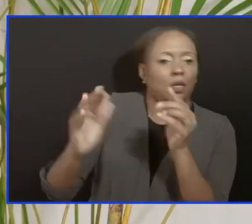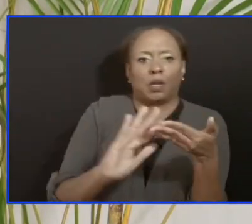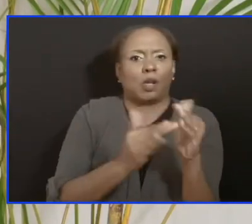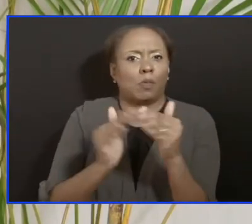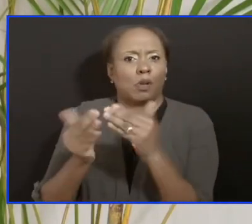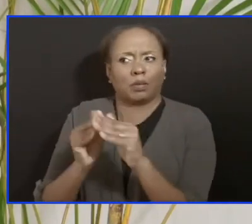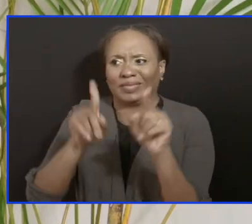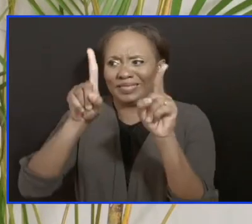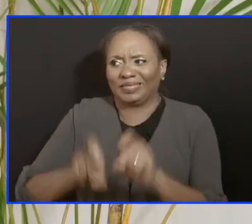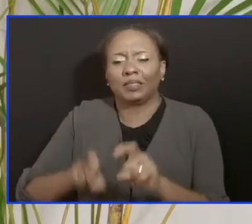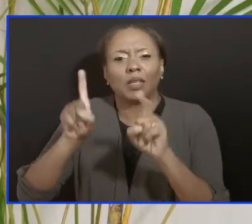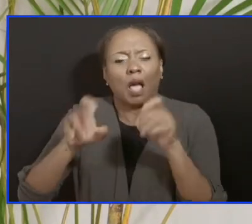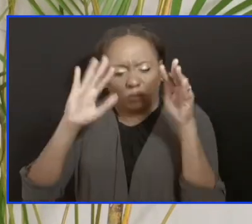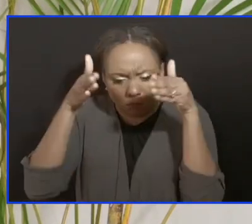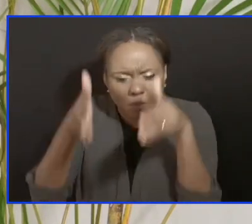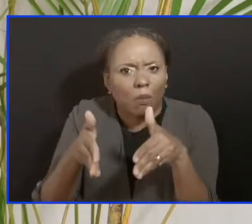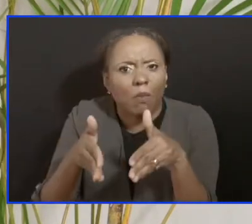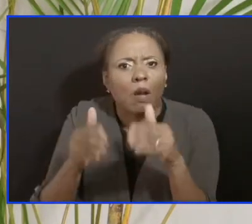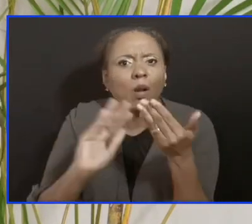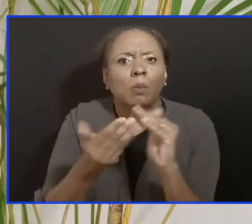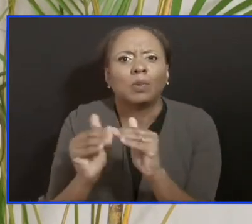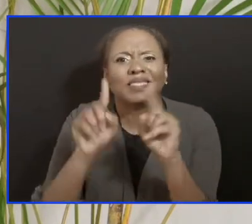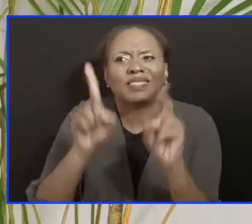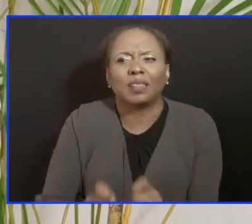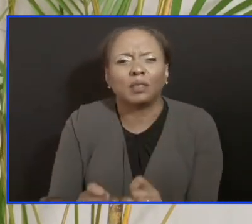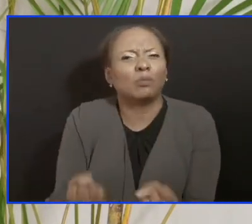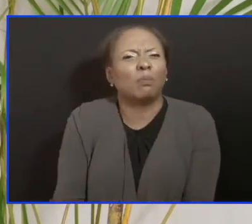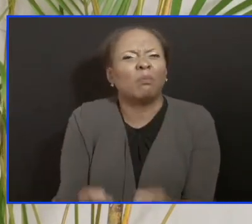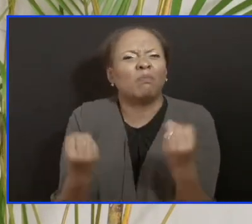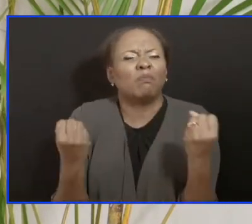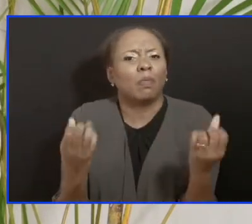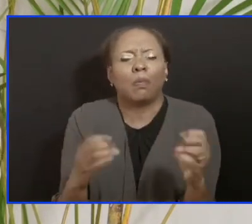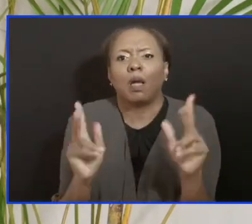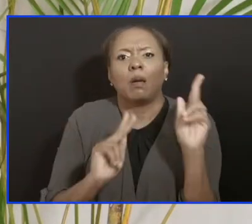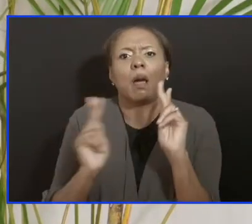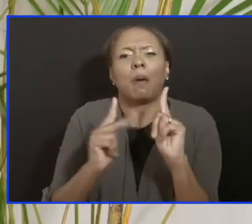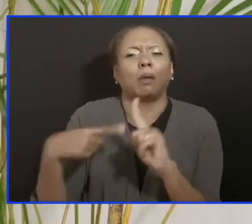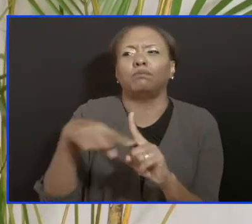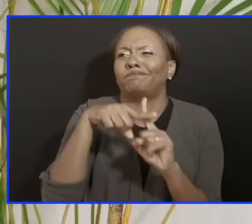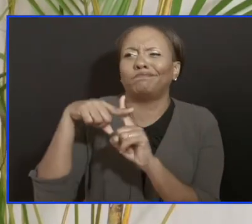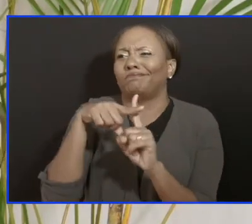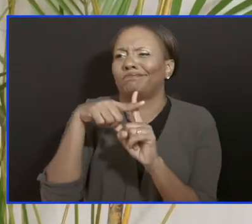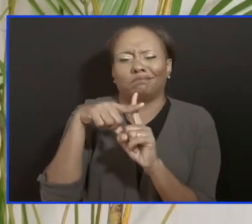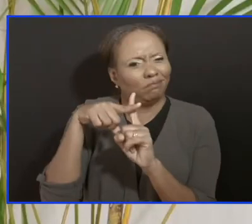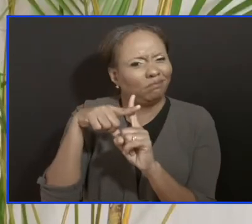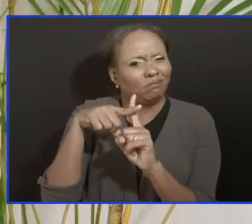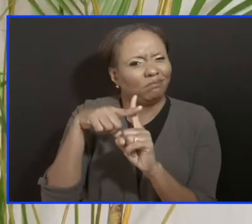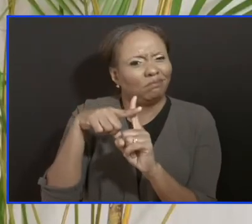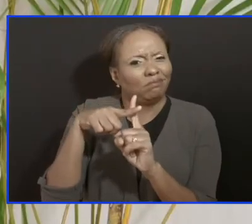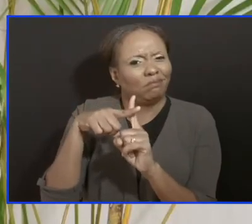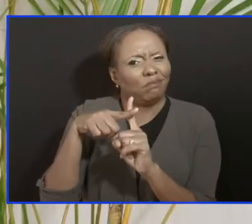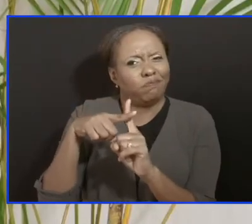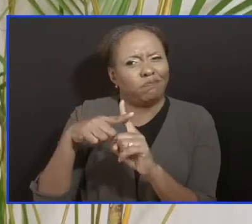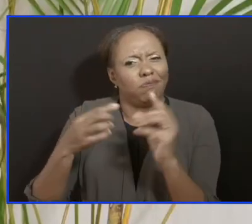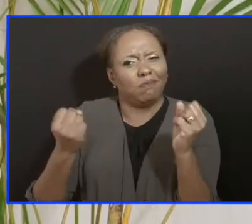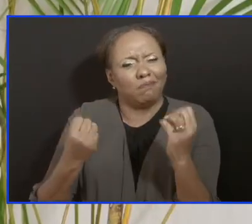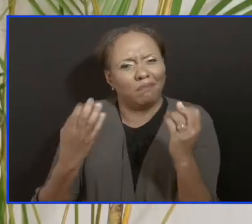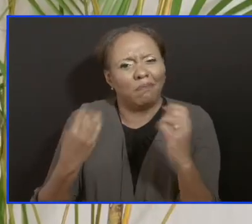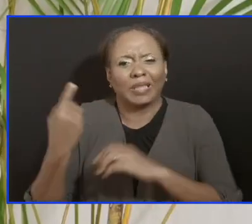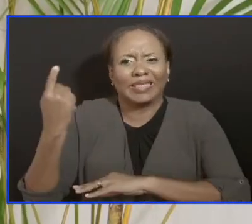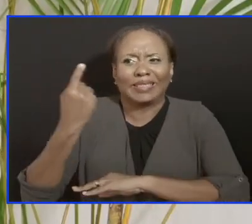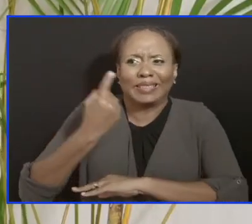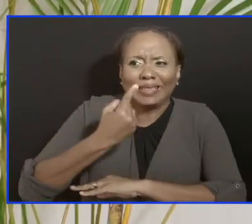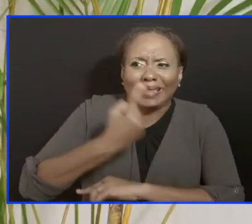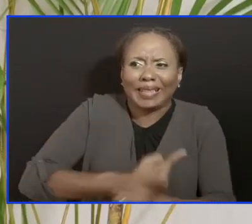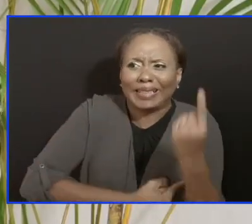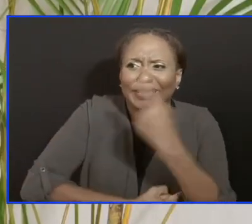from the high number of positive cases that we've been getting over the last several days. So